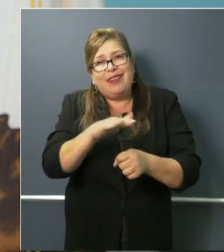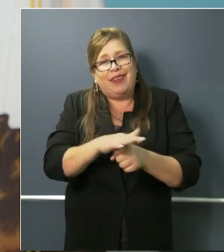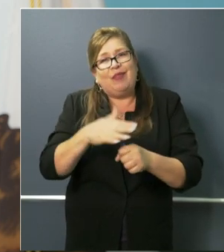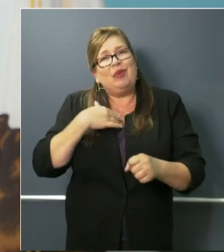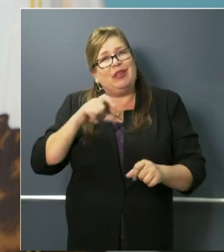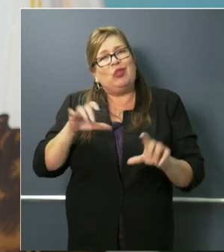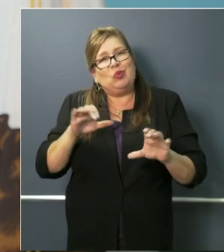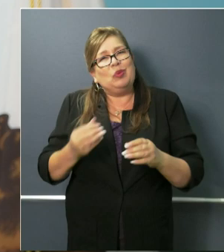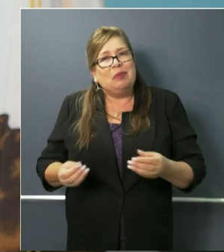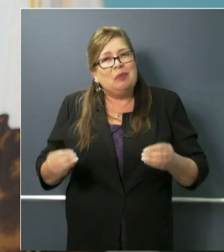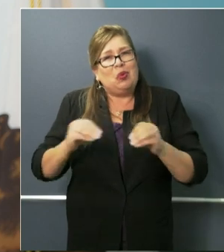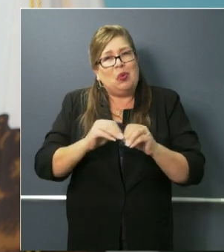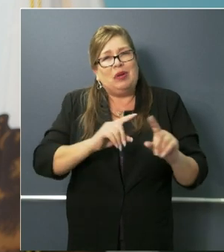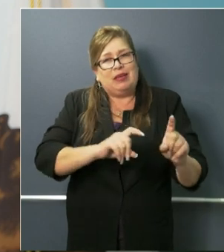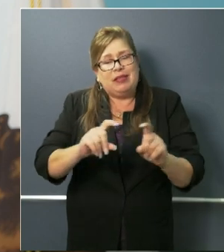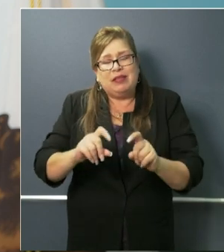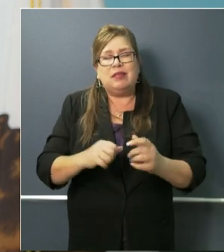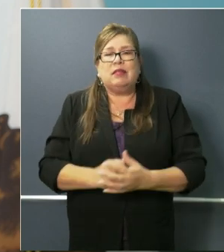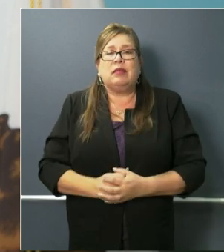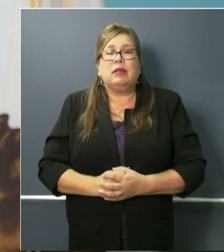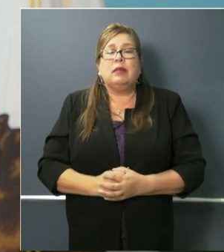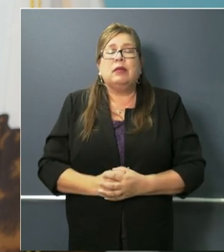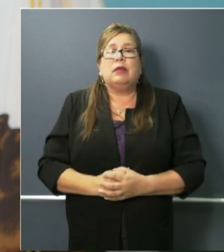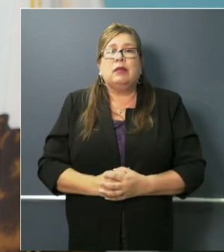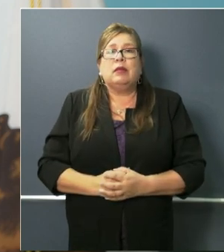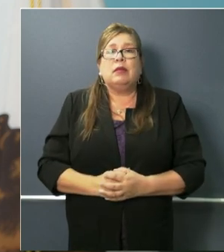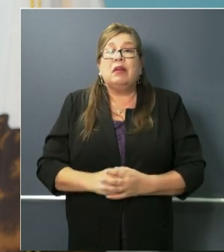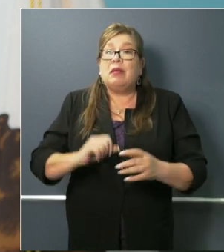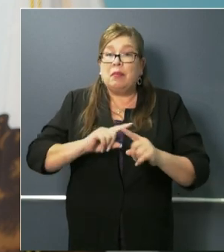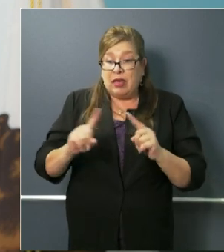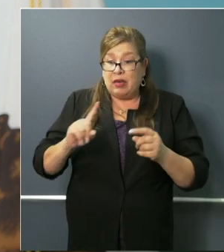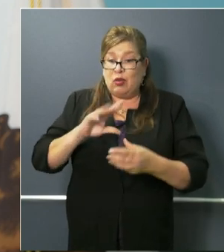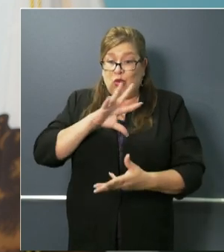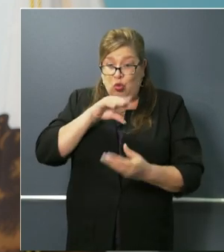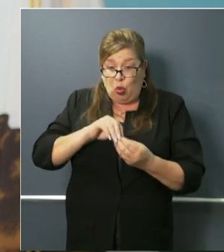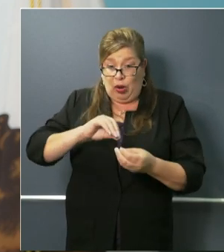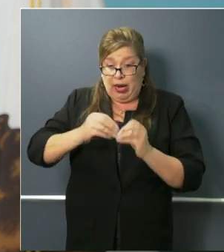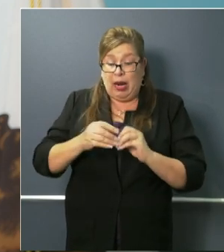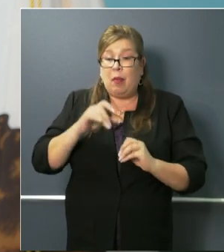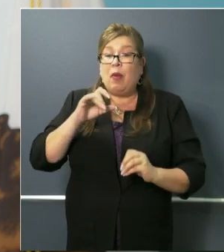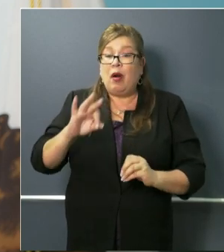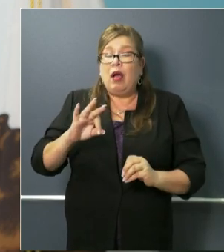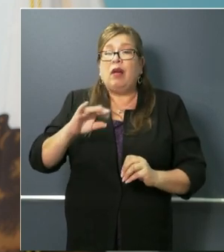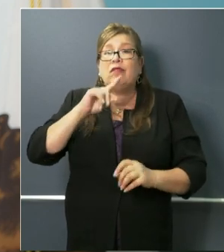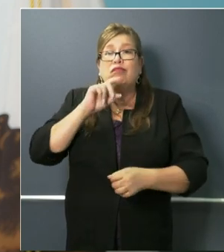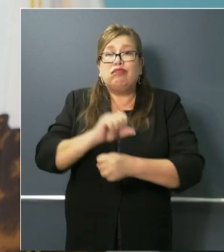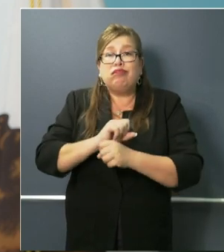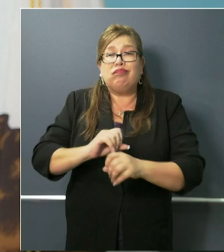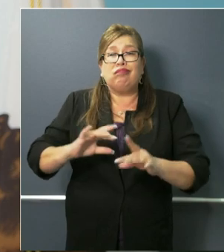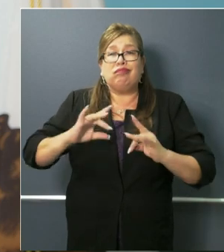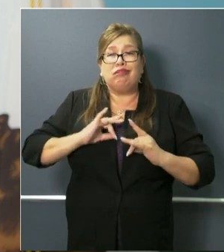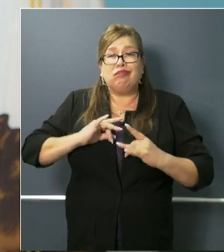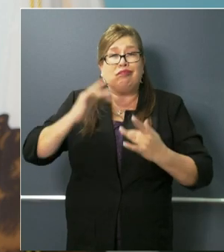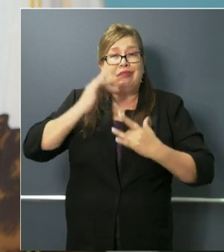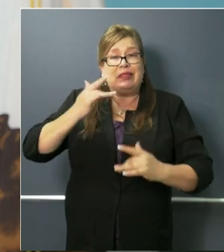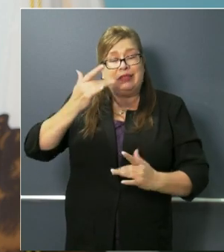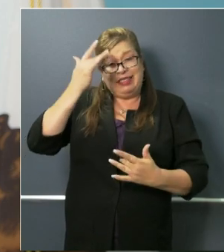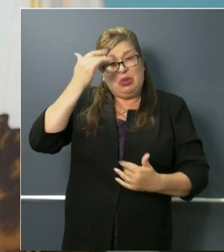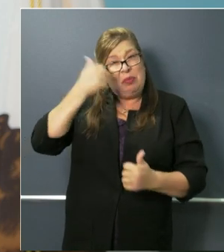that you deserve. But the total number of positives by reducing that backlog from 59